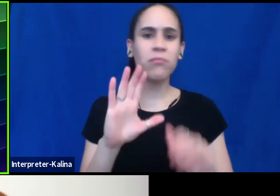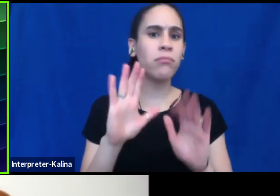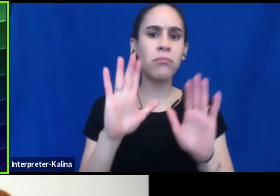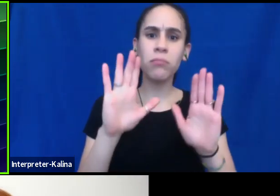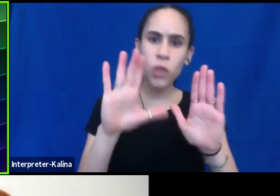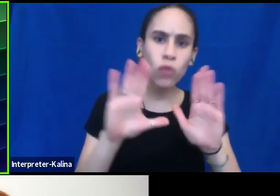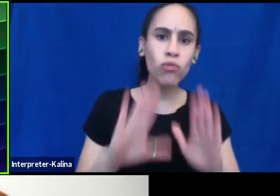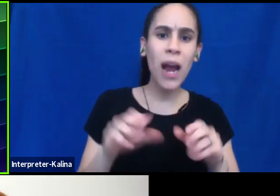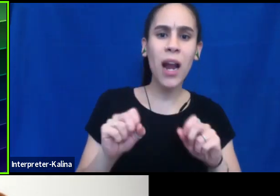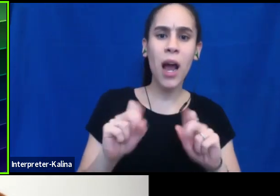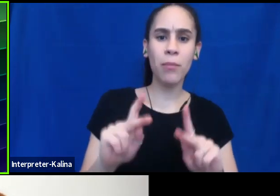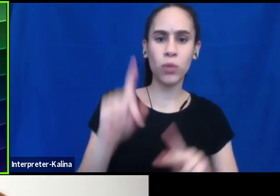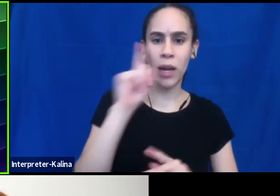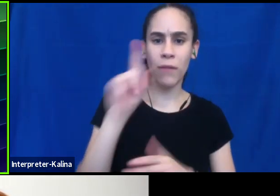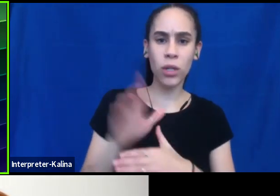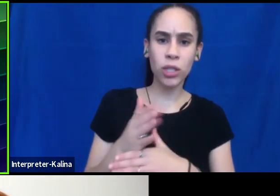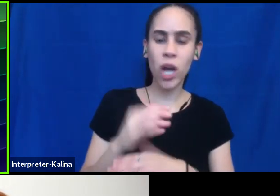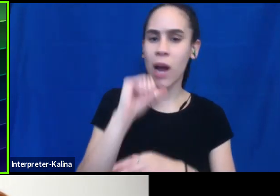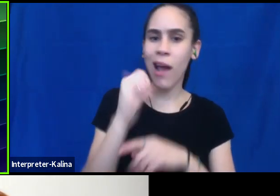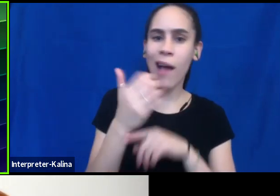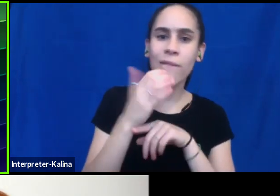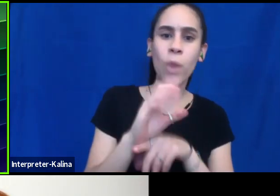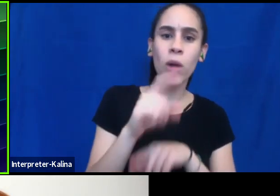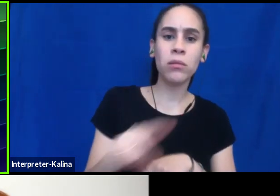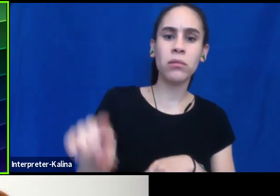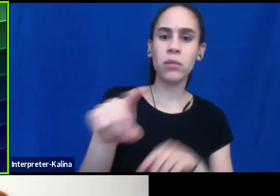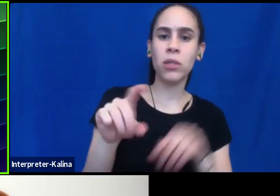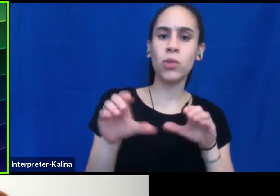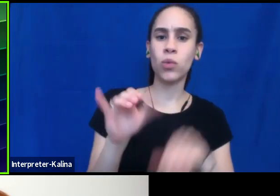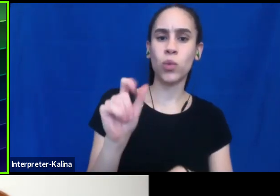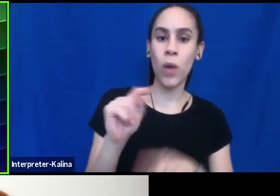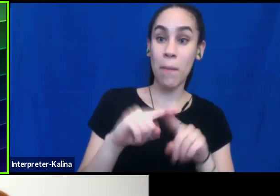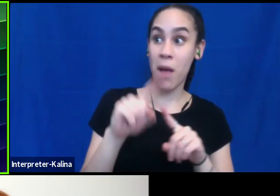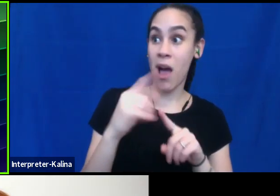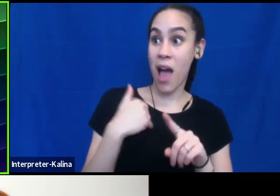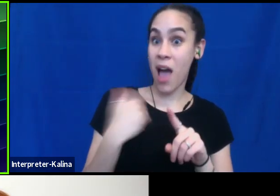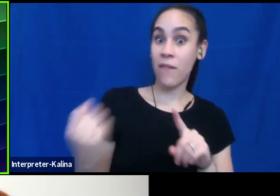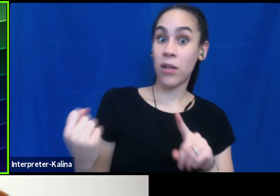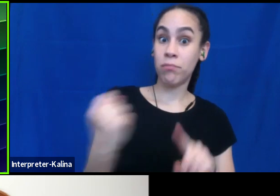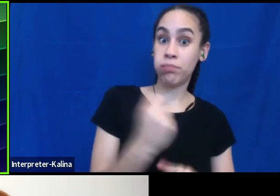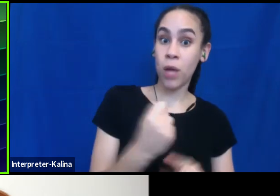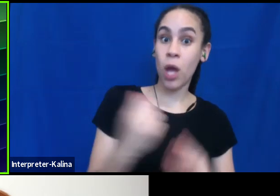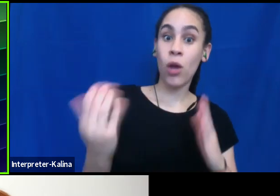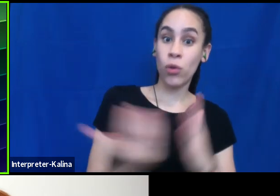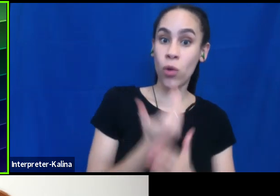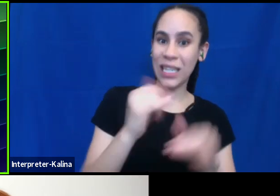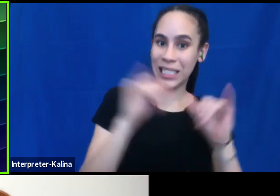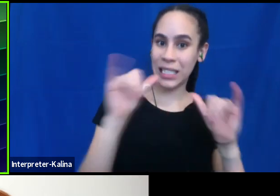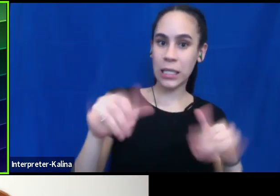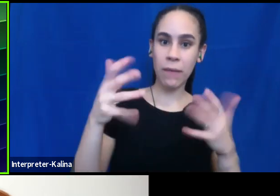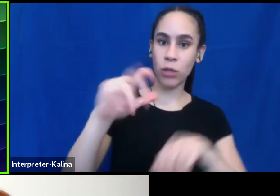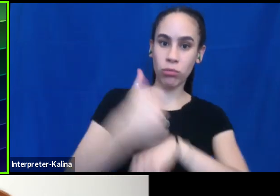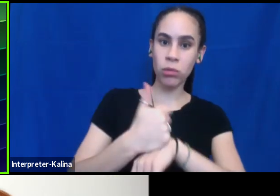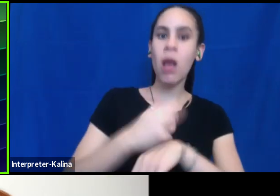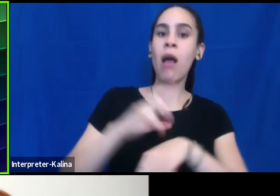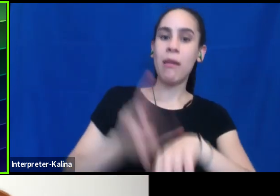to be sharing that, not forcing anyone to do it, but then you get someone new in and that system's already in place. It's natural. Everybody feels comfortable sharing